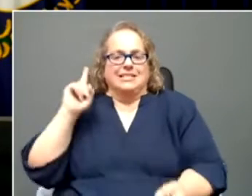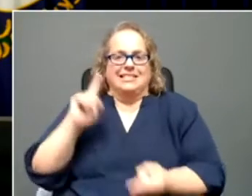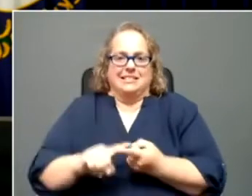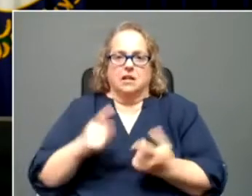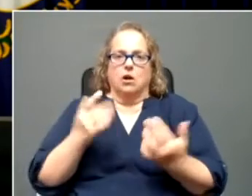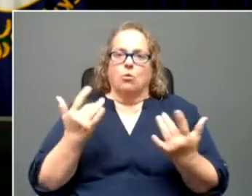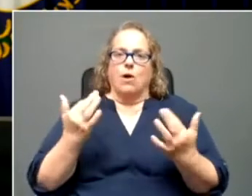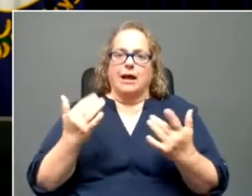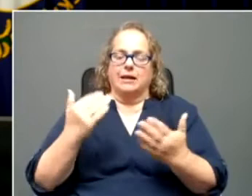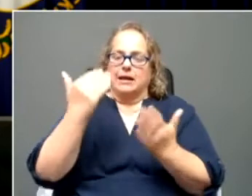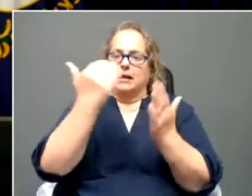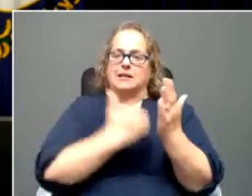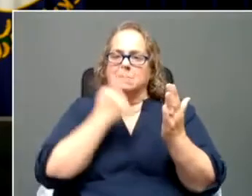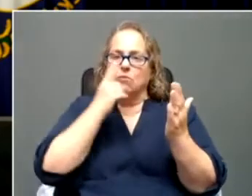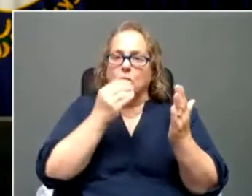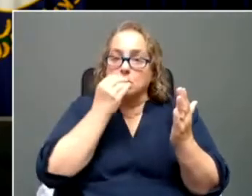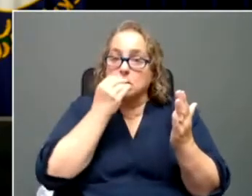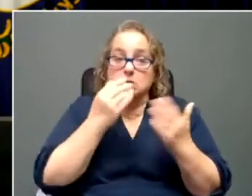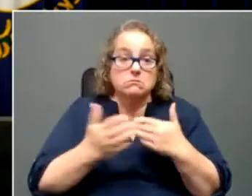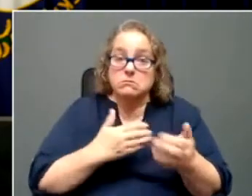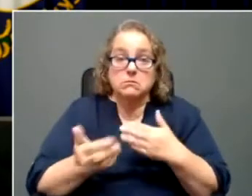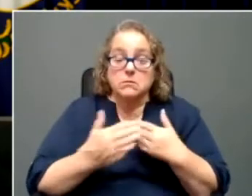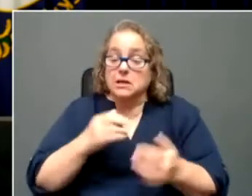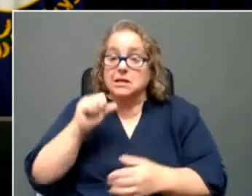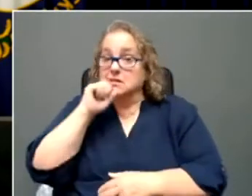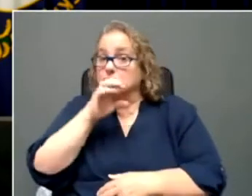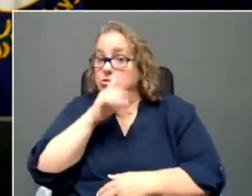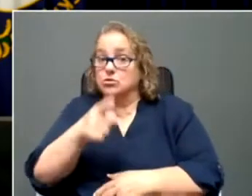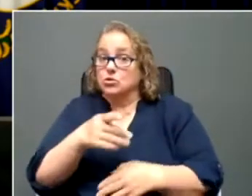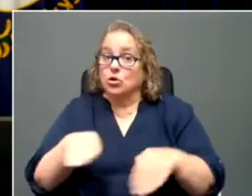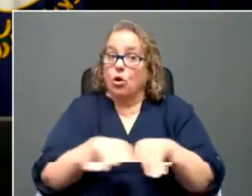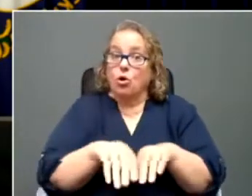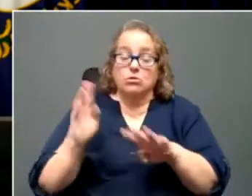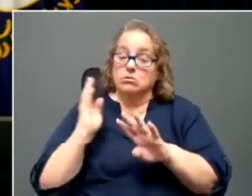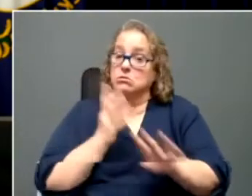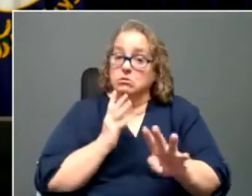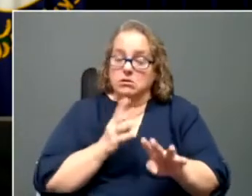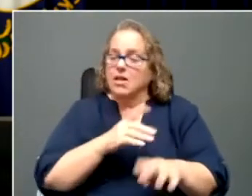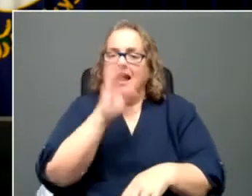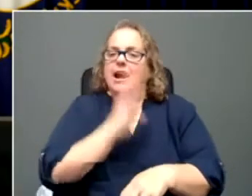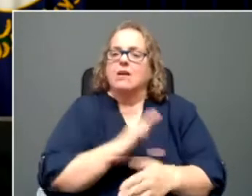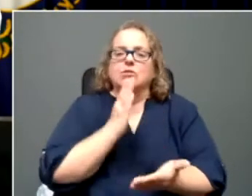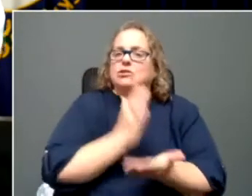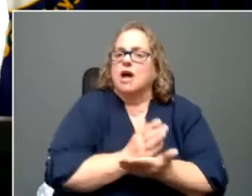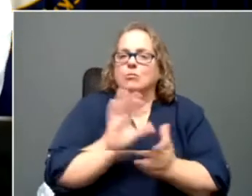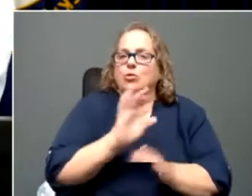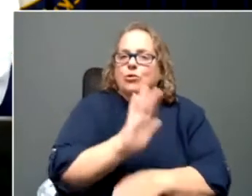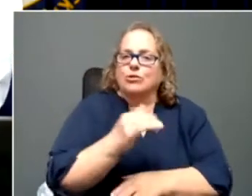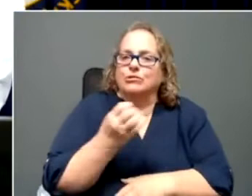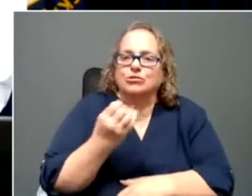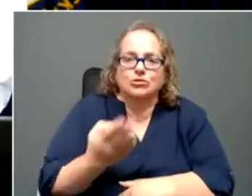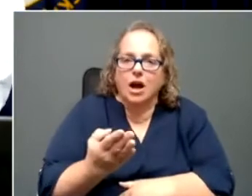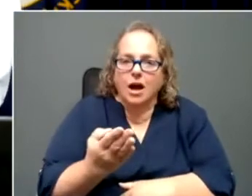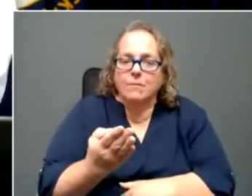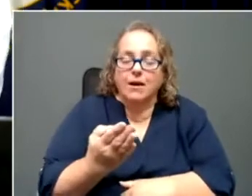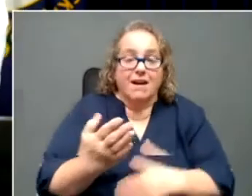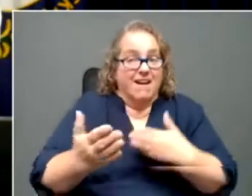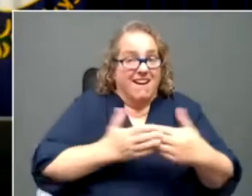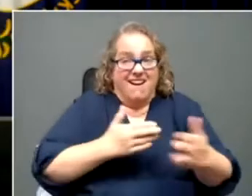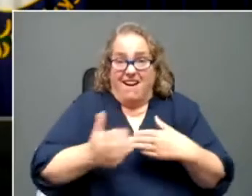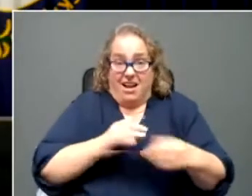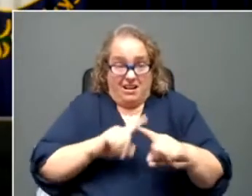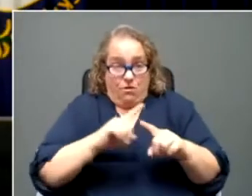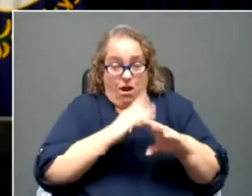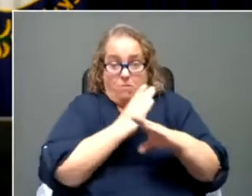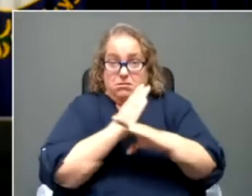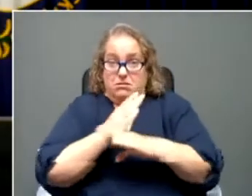In though they were close to the seniors coming in, they never stopped doing their jobs. And despite the obstacles presented by COVID-19,